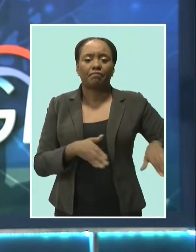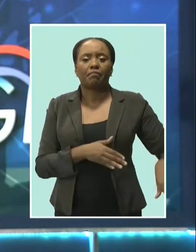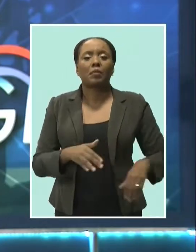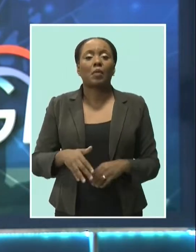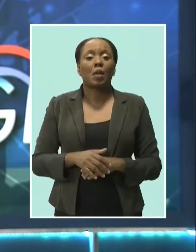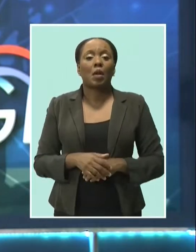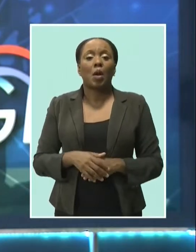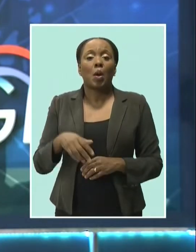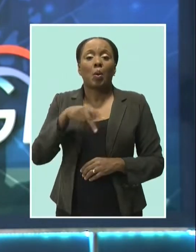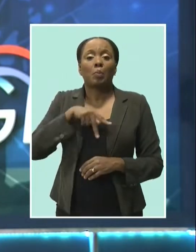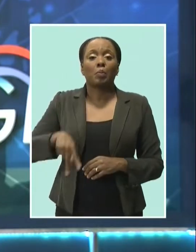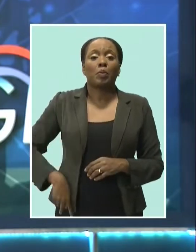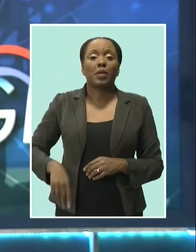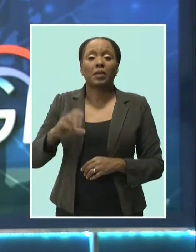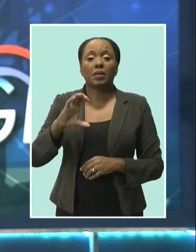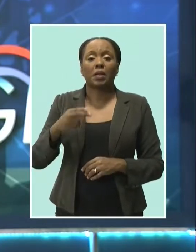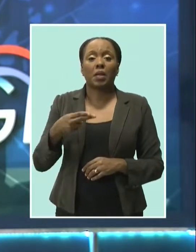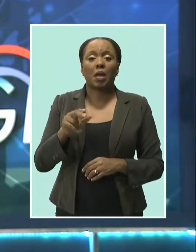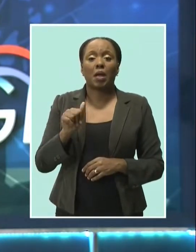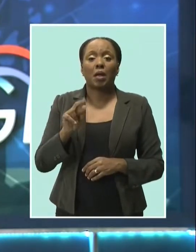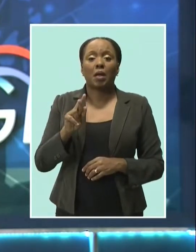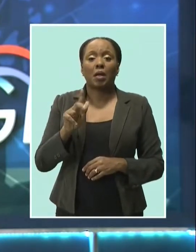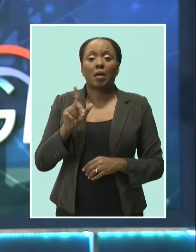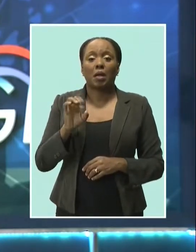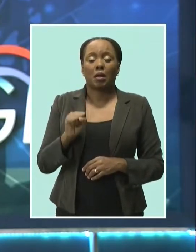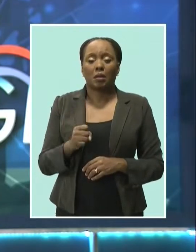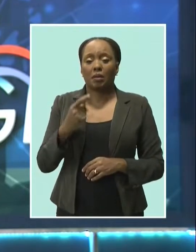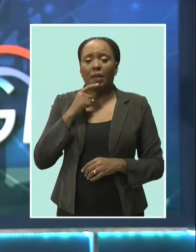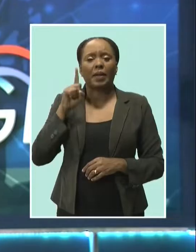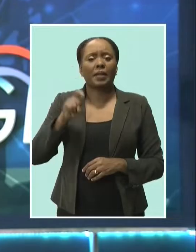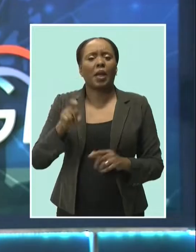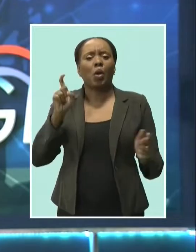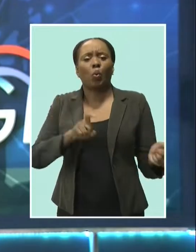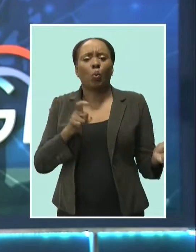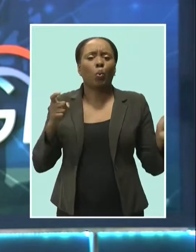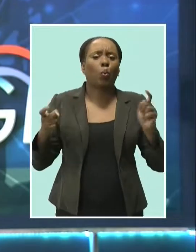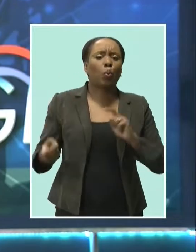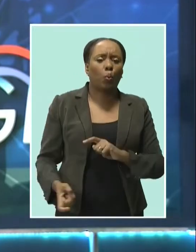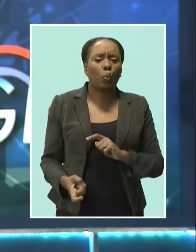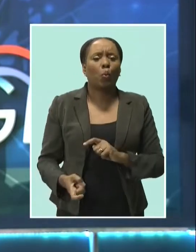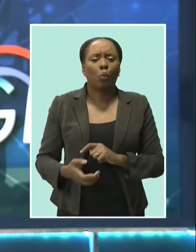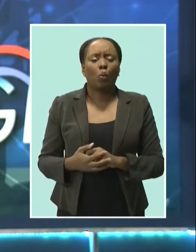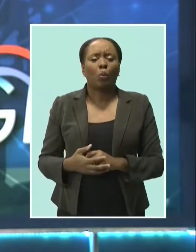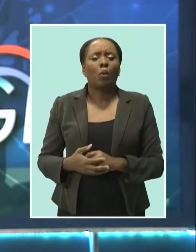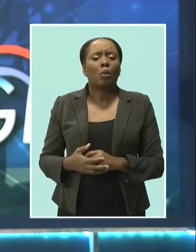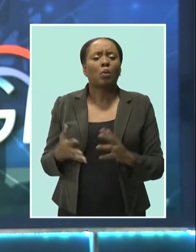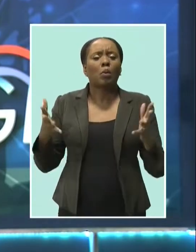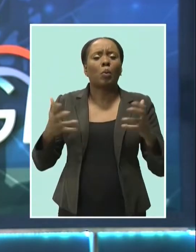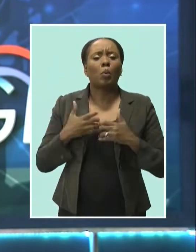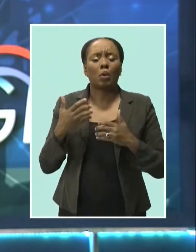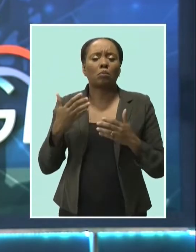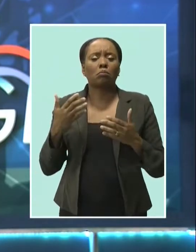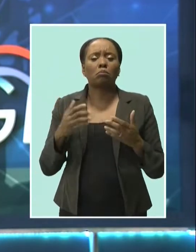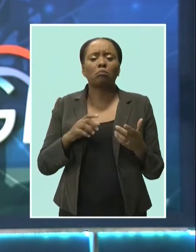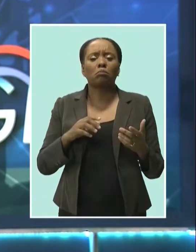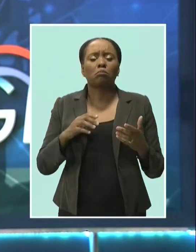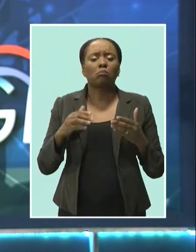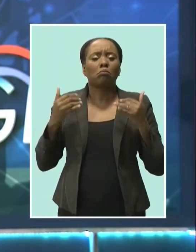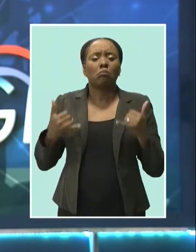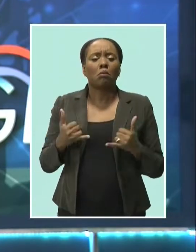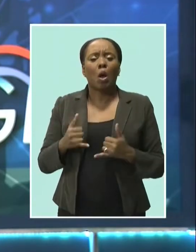threat we face call for a global solution based on radically transforming fossil fuel-based economies to ones that are